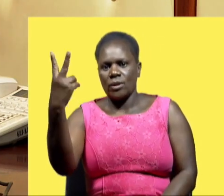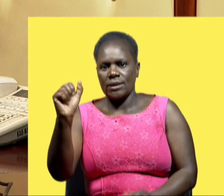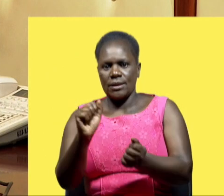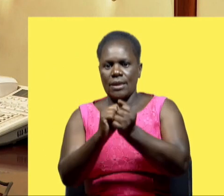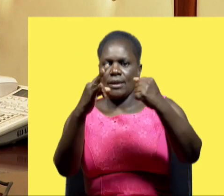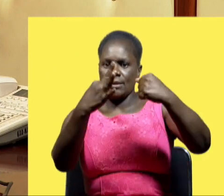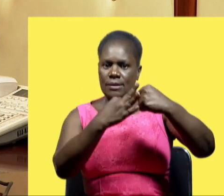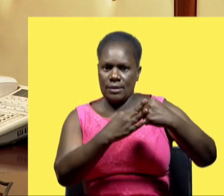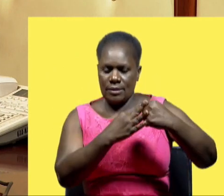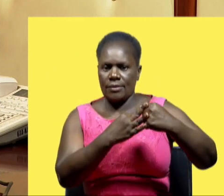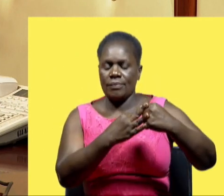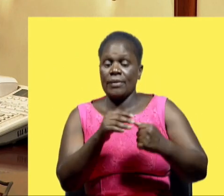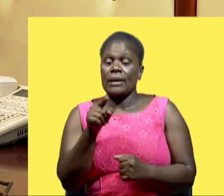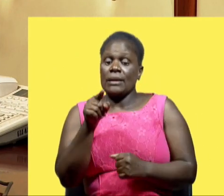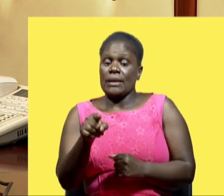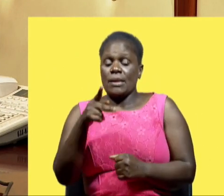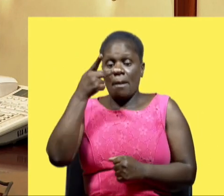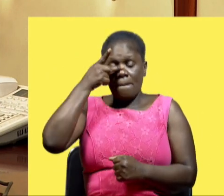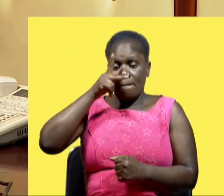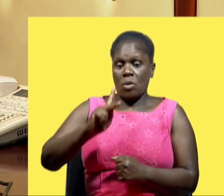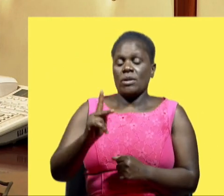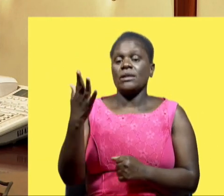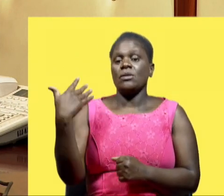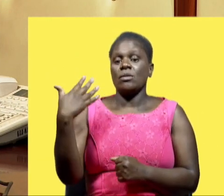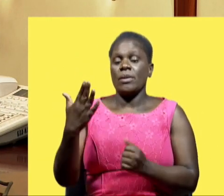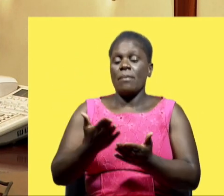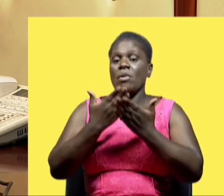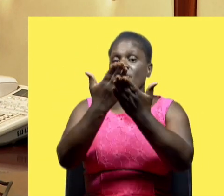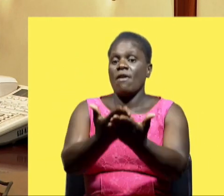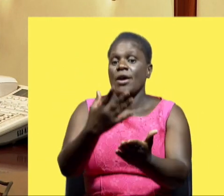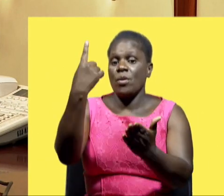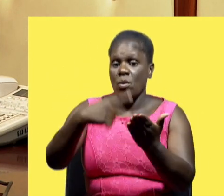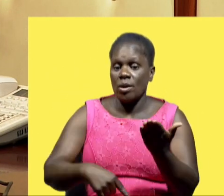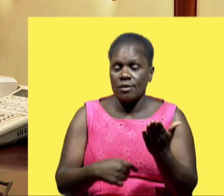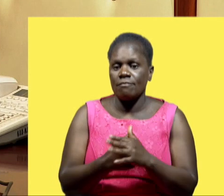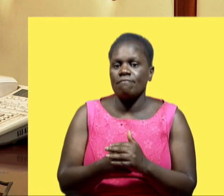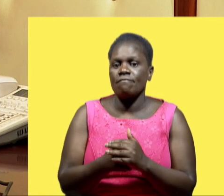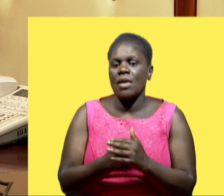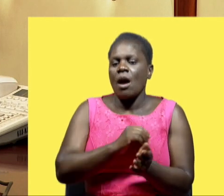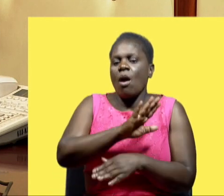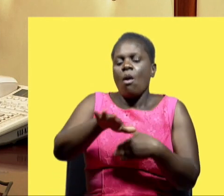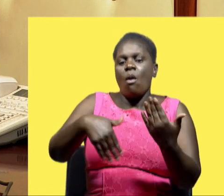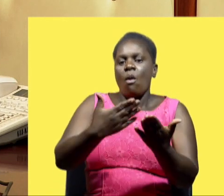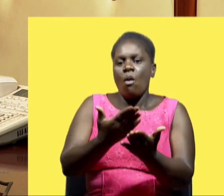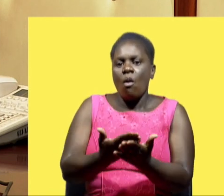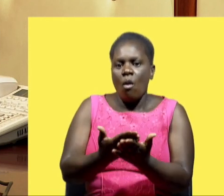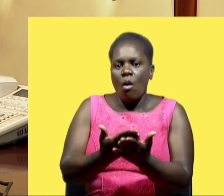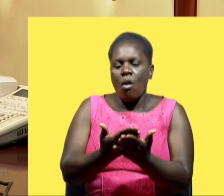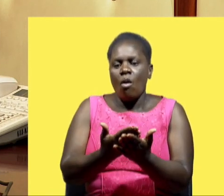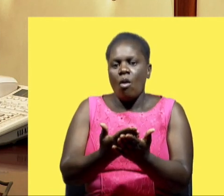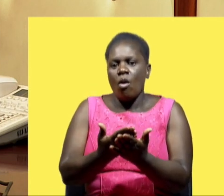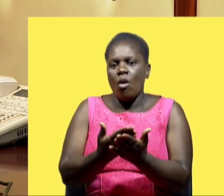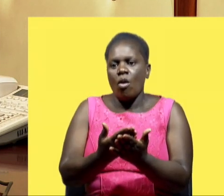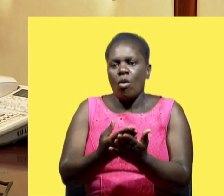2018 and this policy document provides for all those